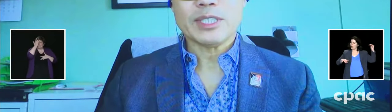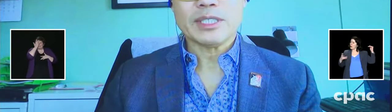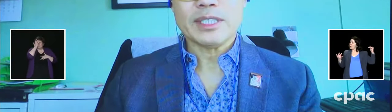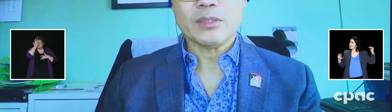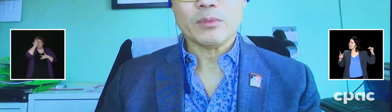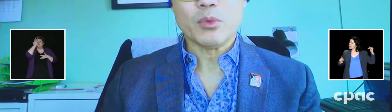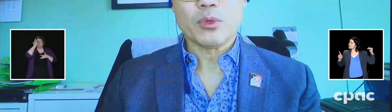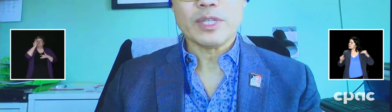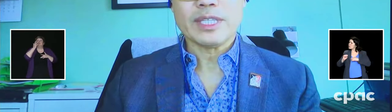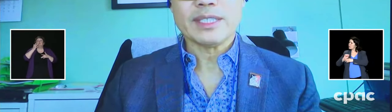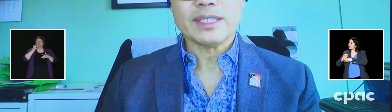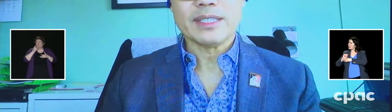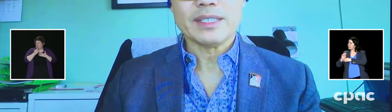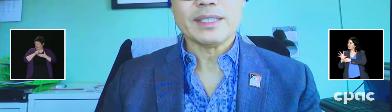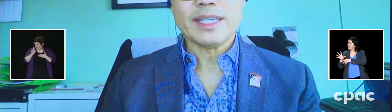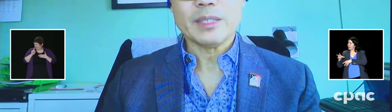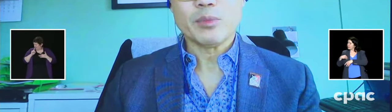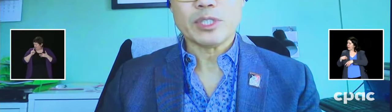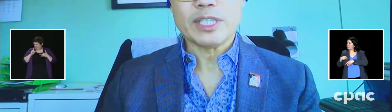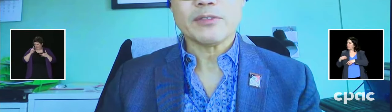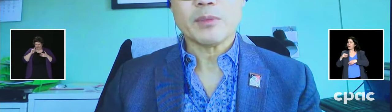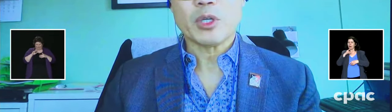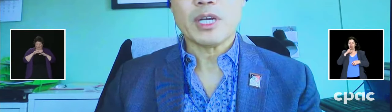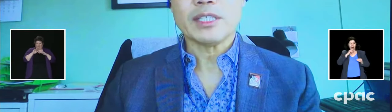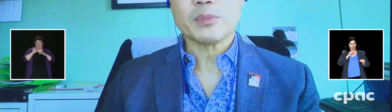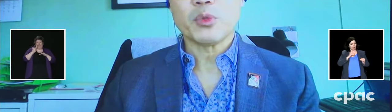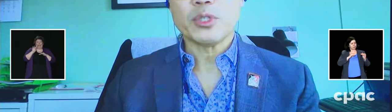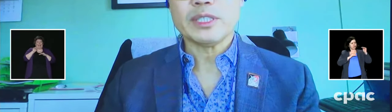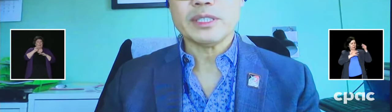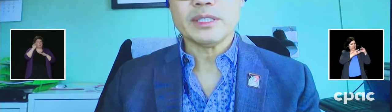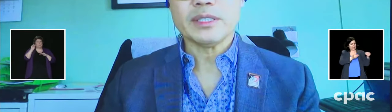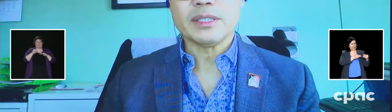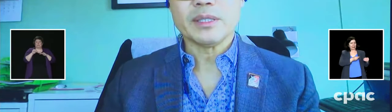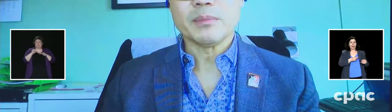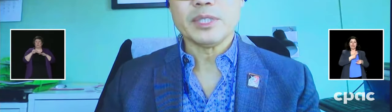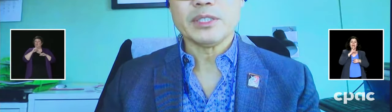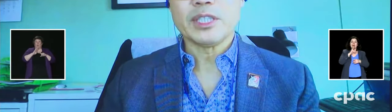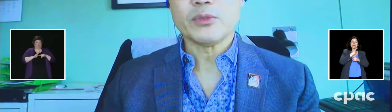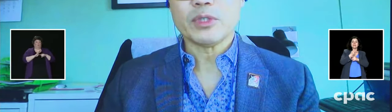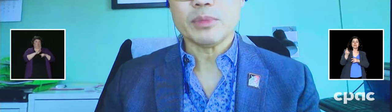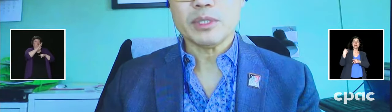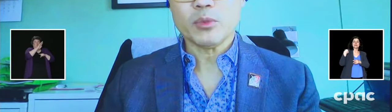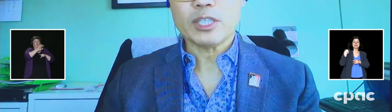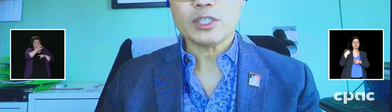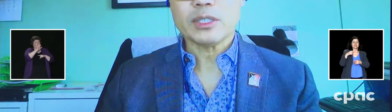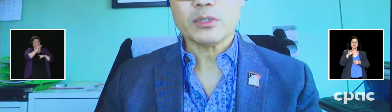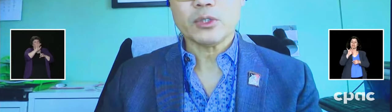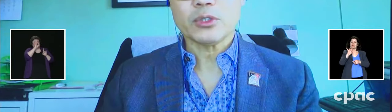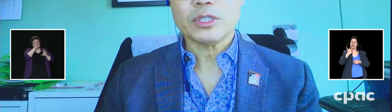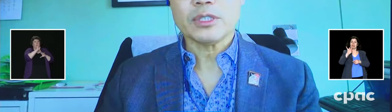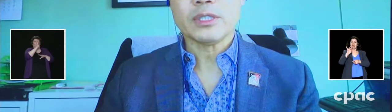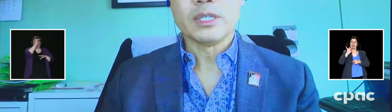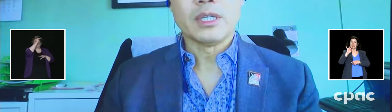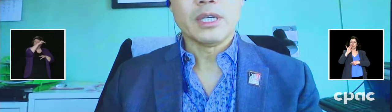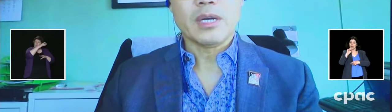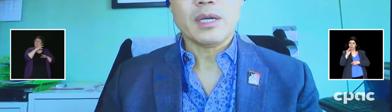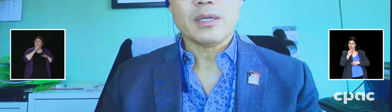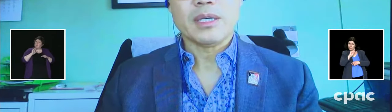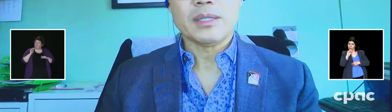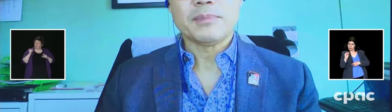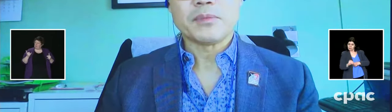last week as saying more than 80% from our highest point in mid-January, but we're actually closer to